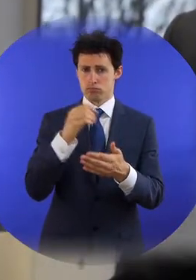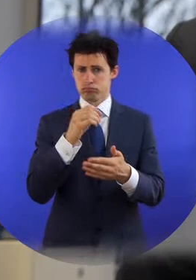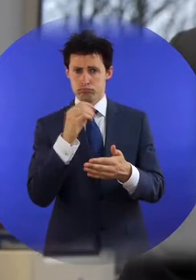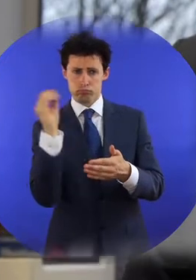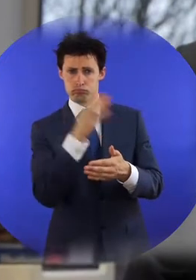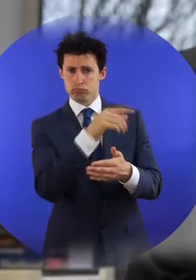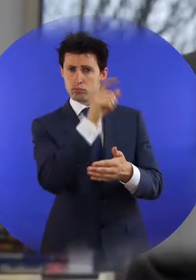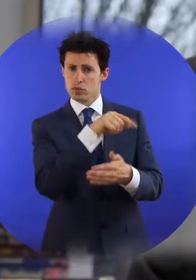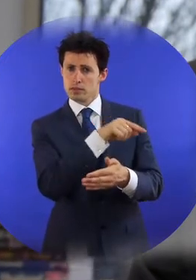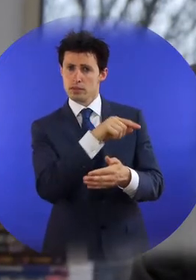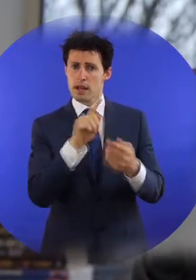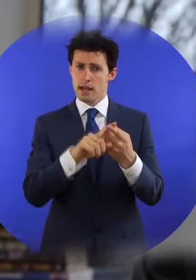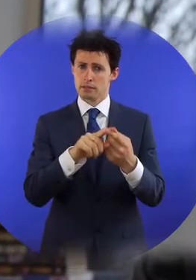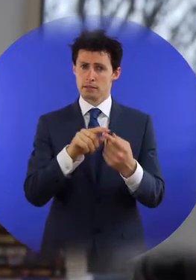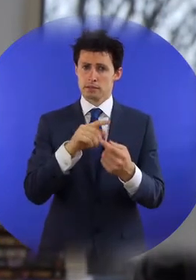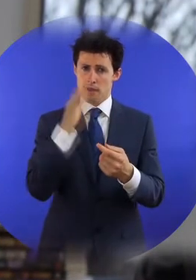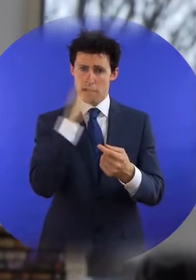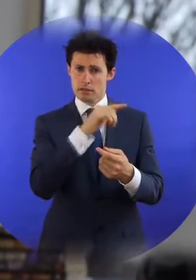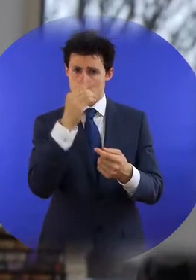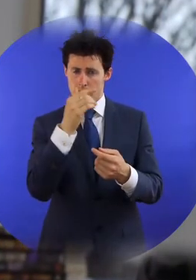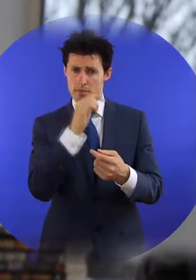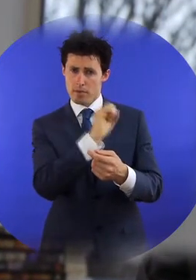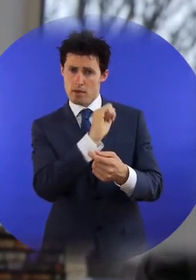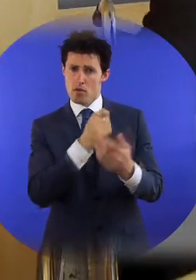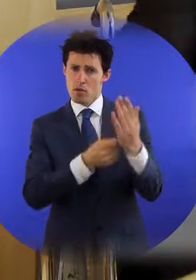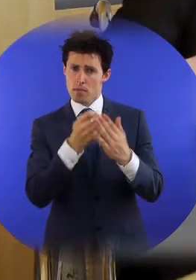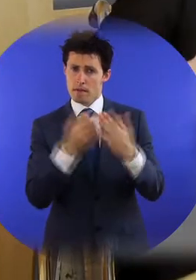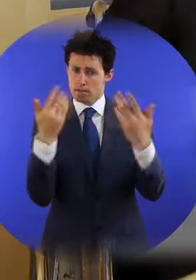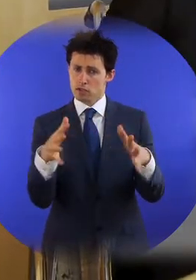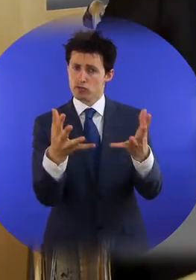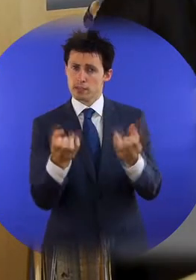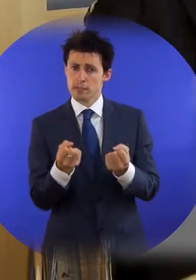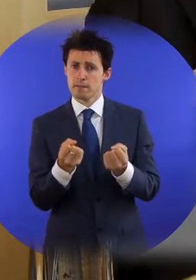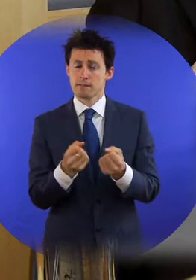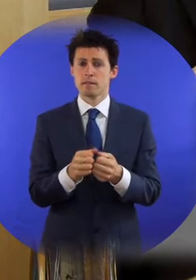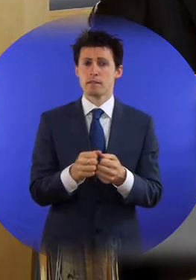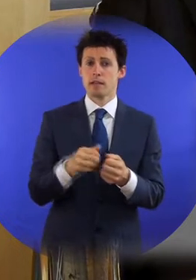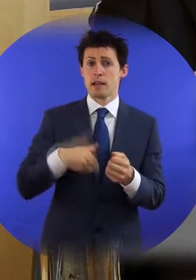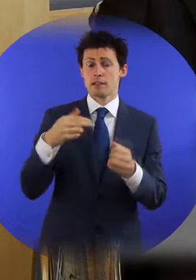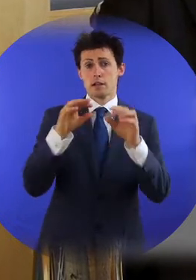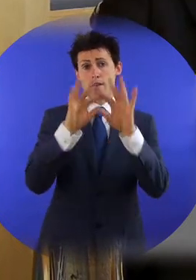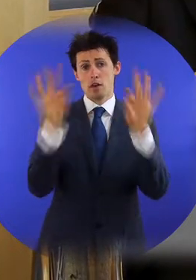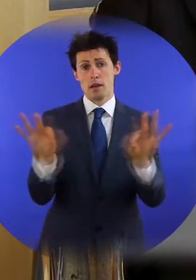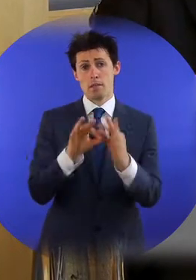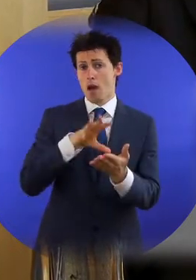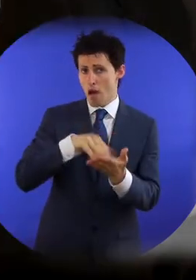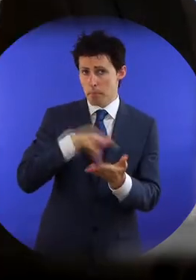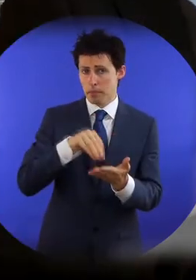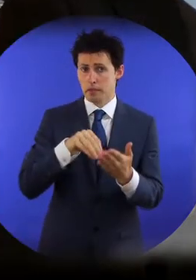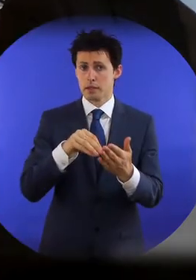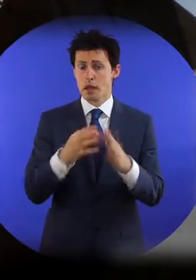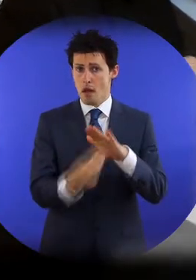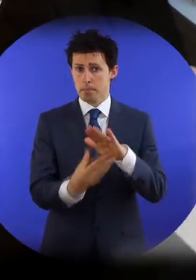On receipt of the complaint under any Act, the Equality Tribunal will write to the complainant and let them know that the complaint has been received.